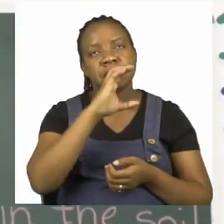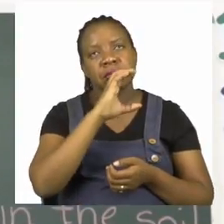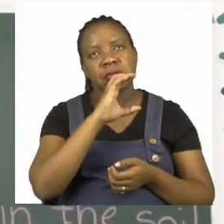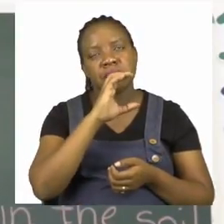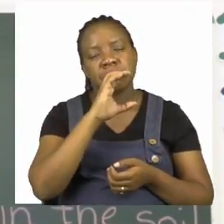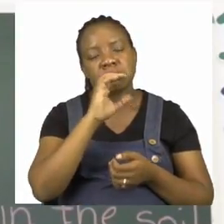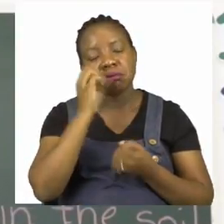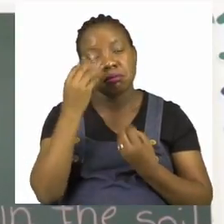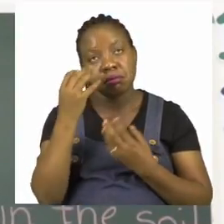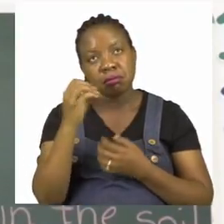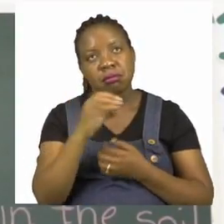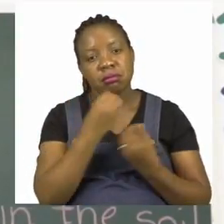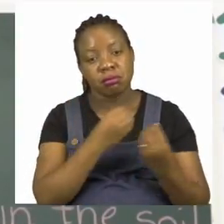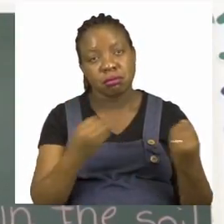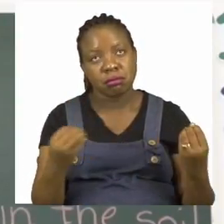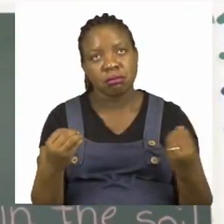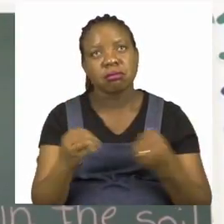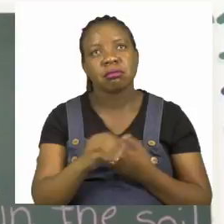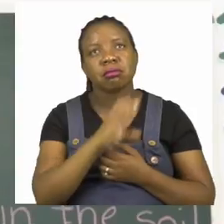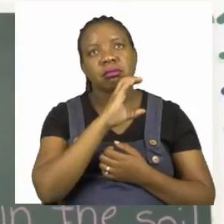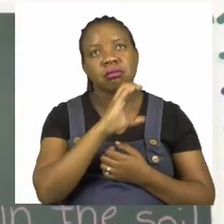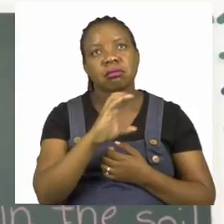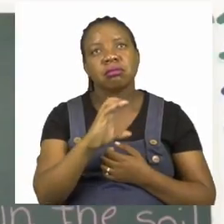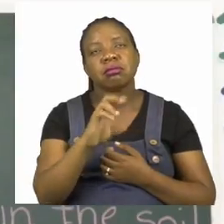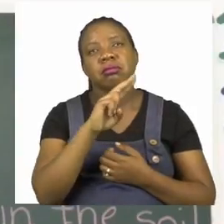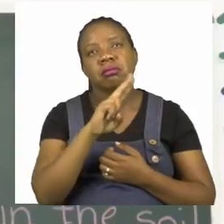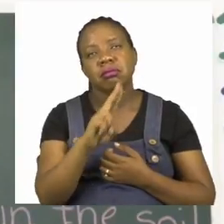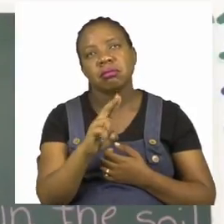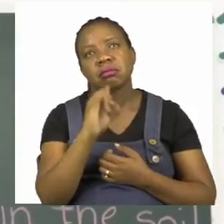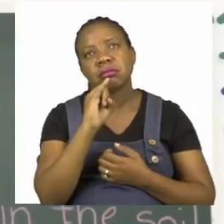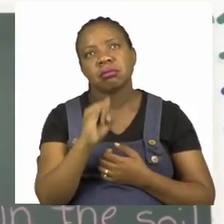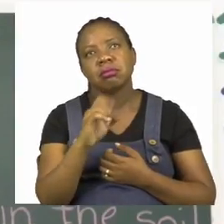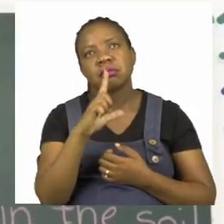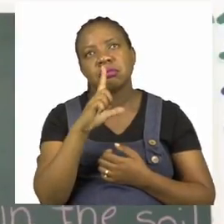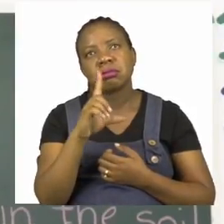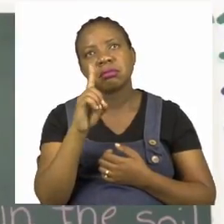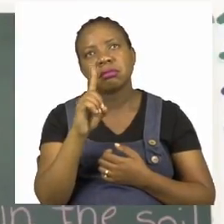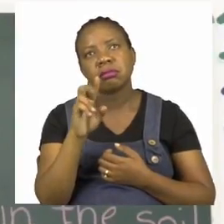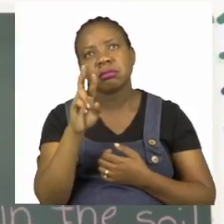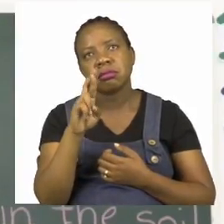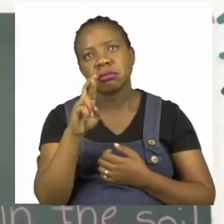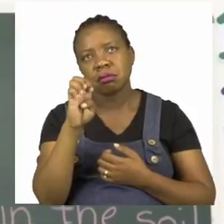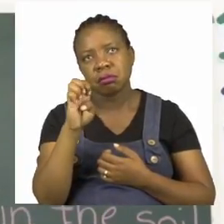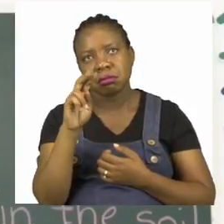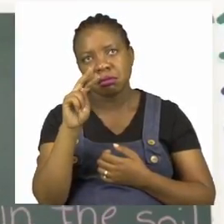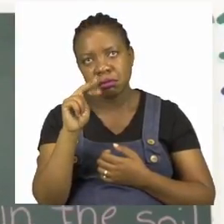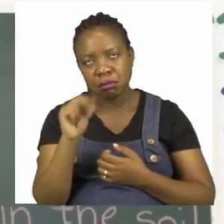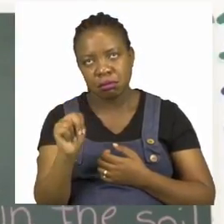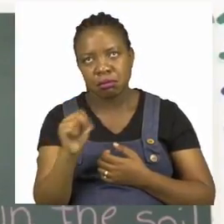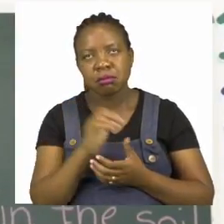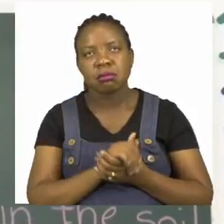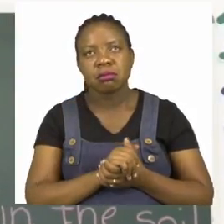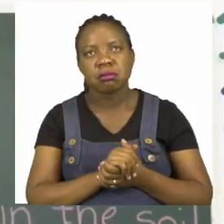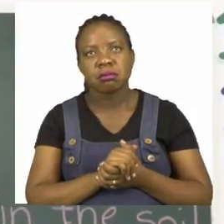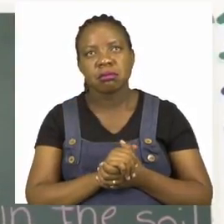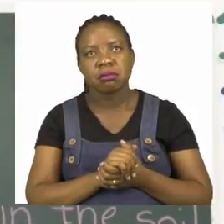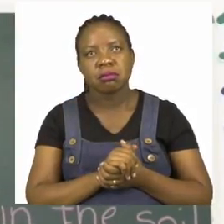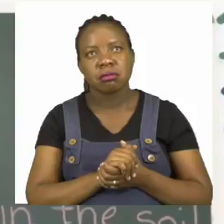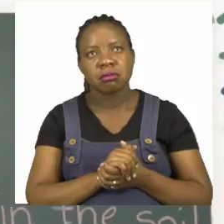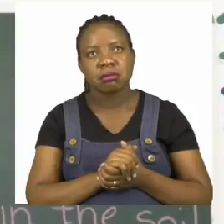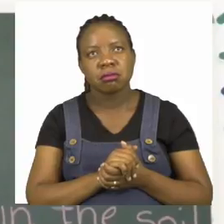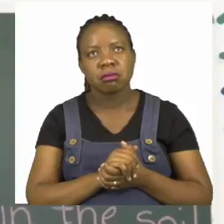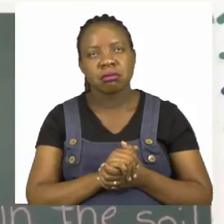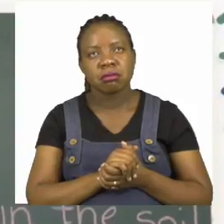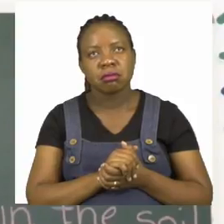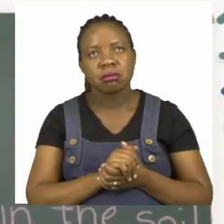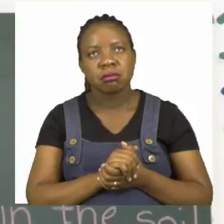Good job everyone. So that's the help I'm going to give you for that page. The rest of the exercise look at